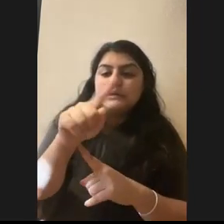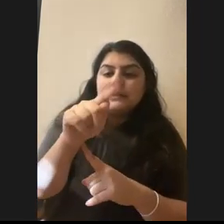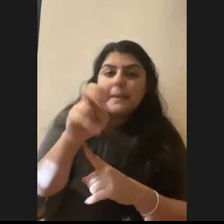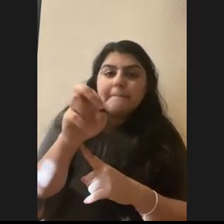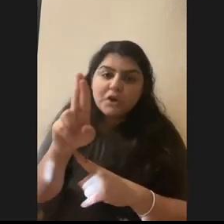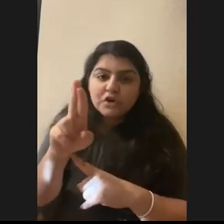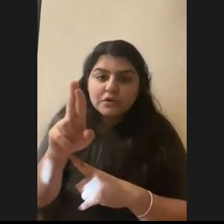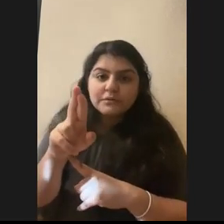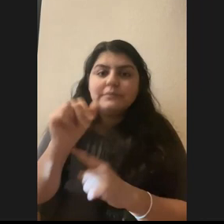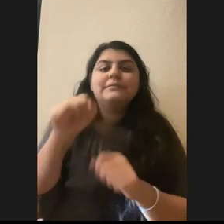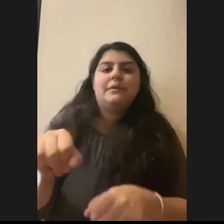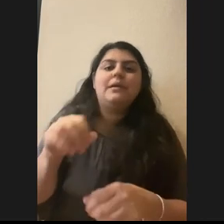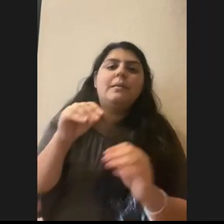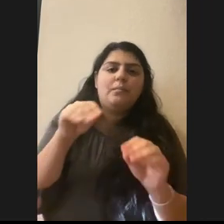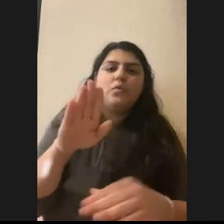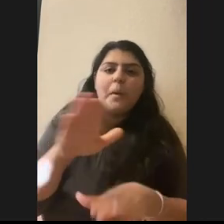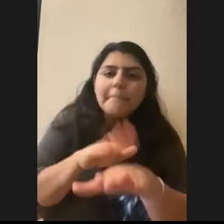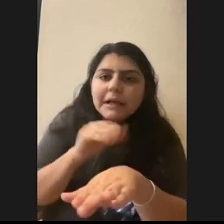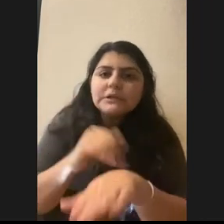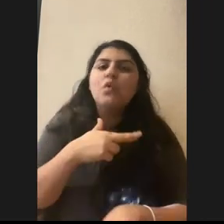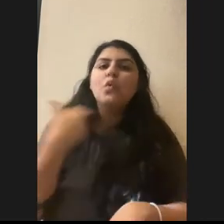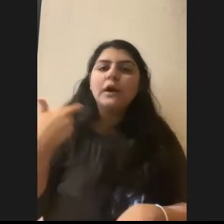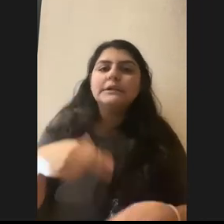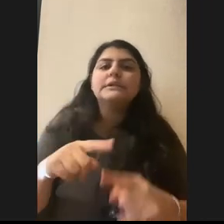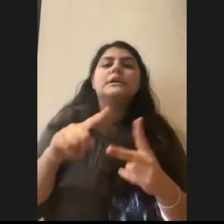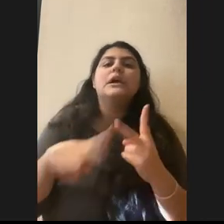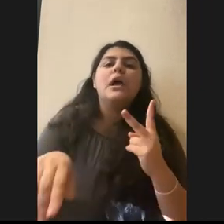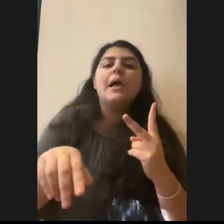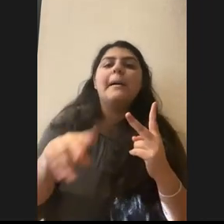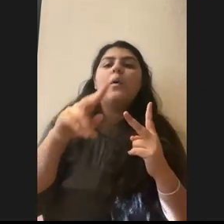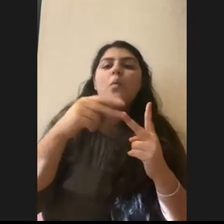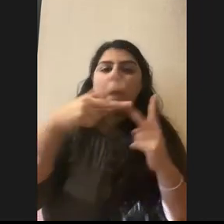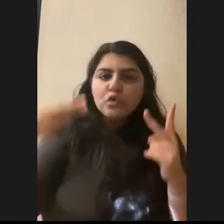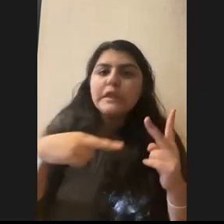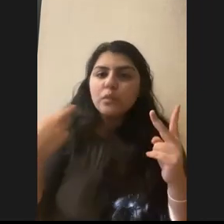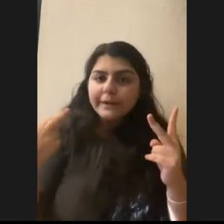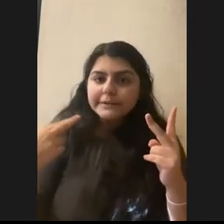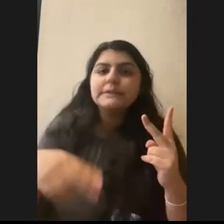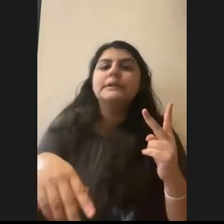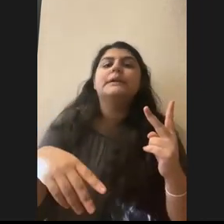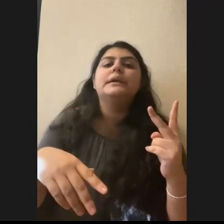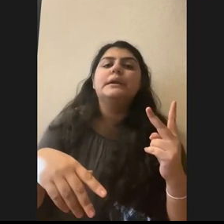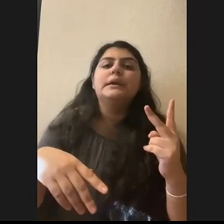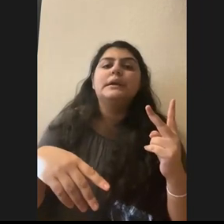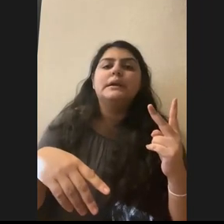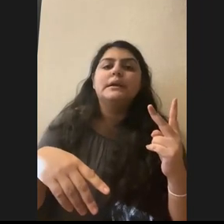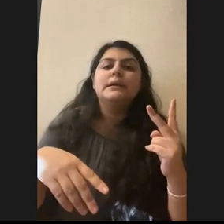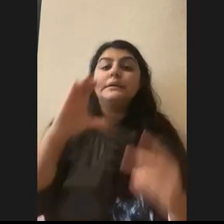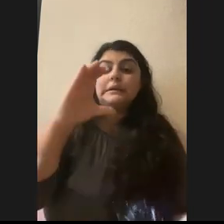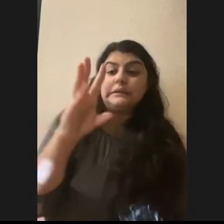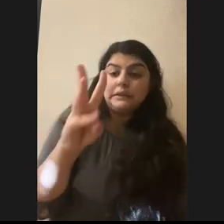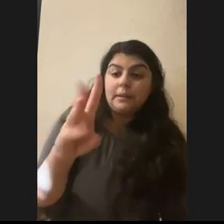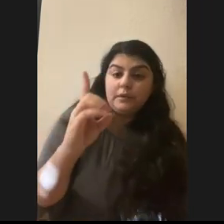so it can put your pets at risk. can put the raccoons at risk. Um, and then another thing is CWD